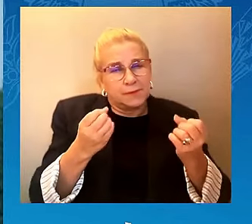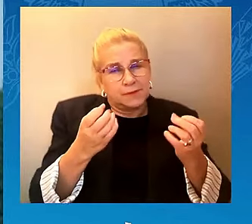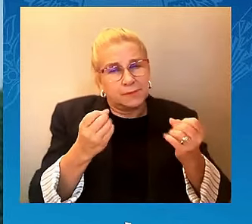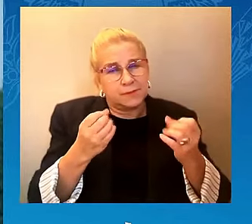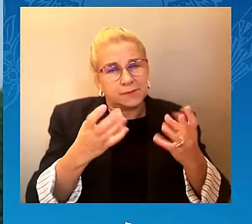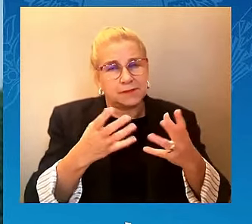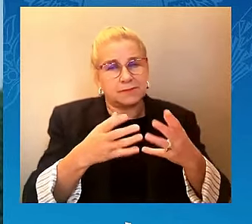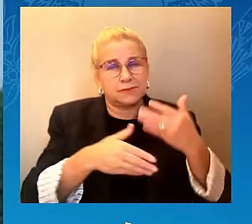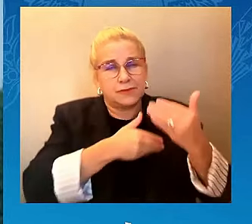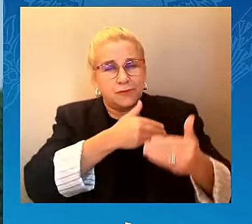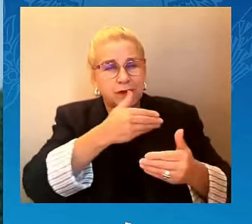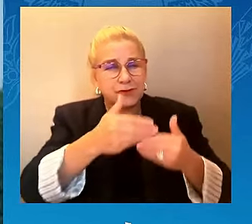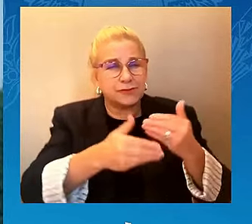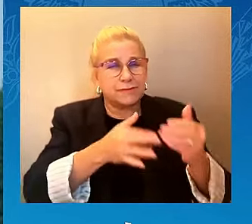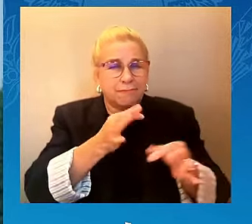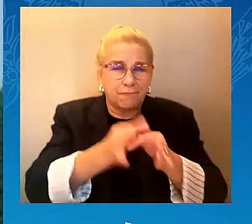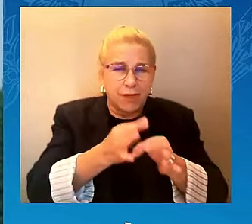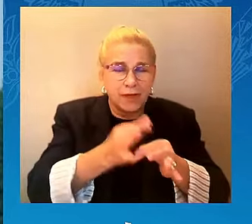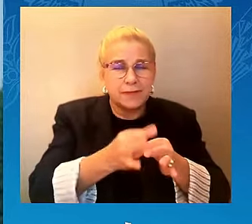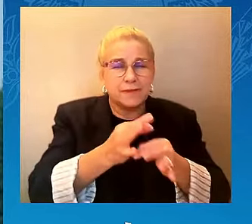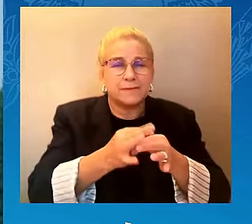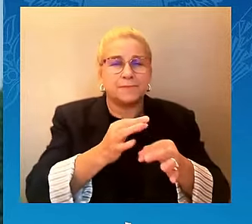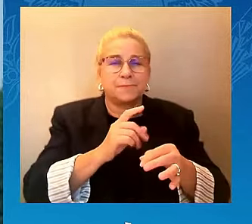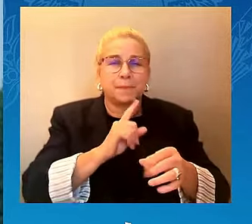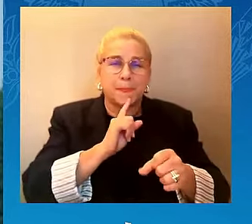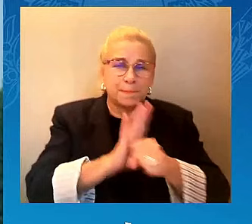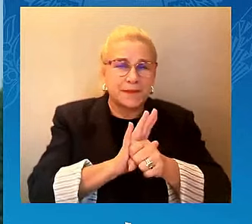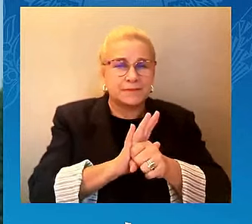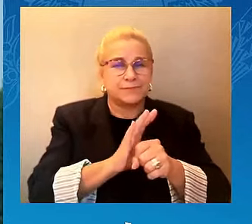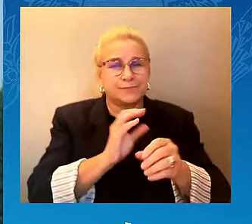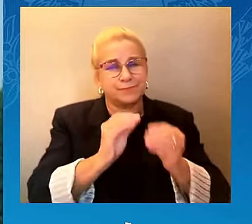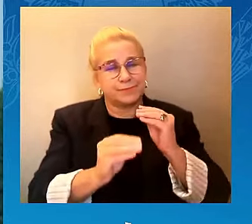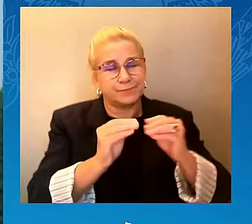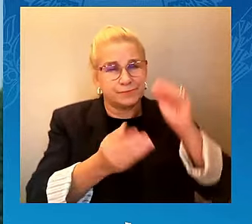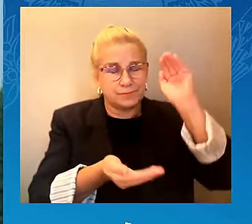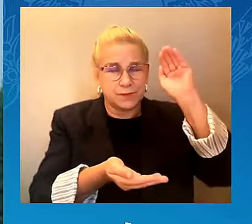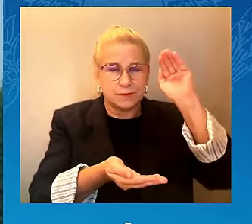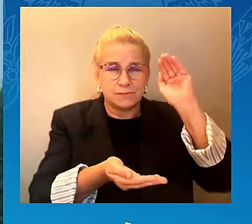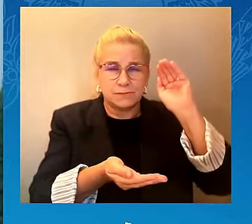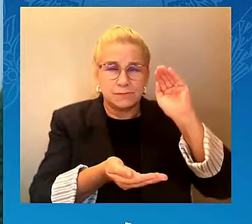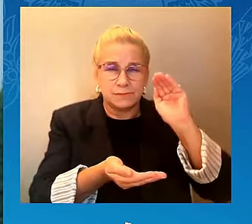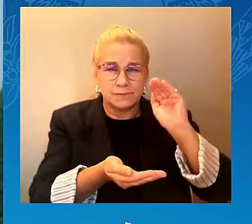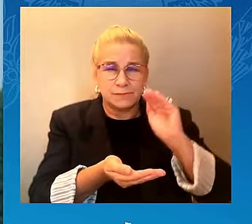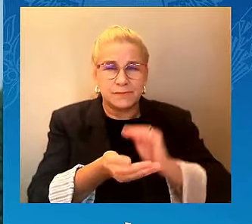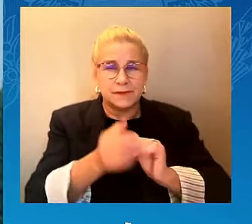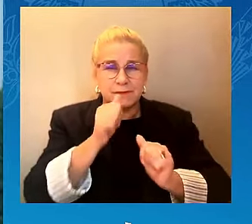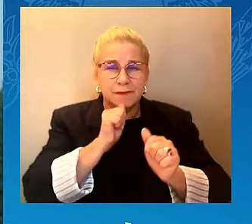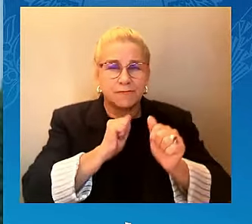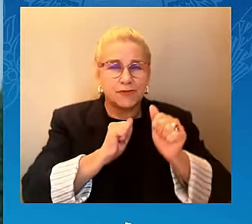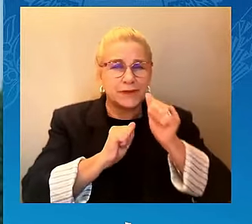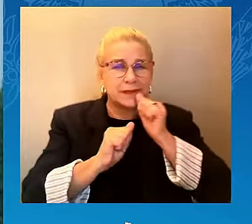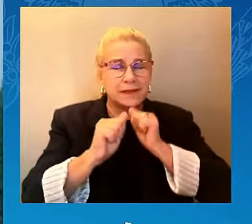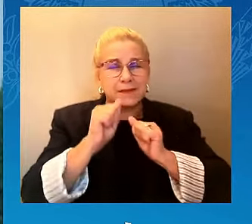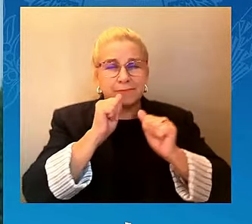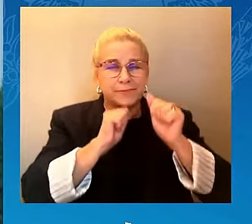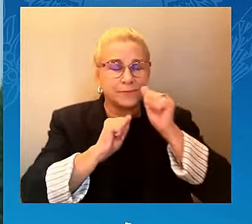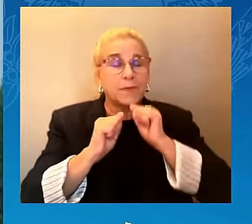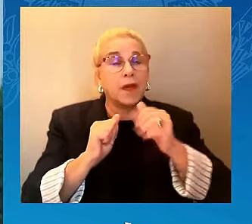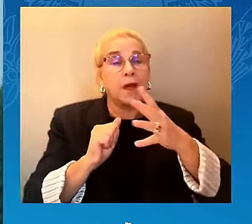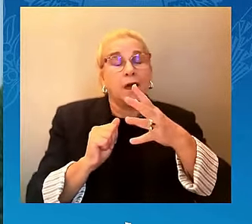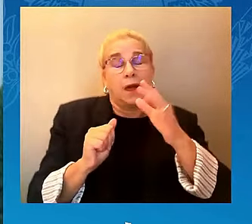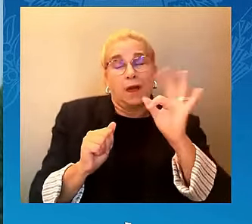have experienced so much pain and loss over the year. What is asked of us?